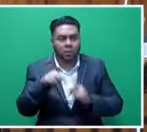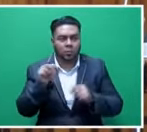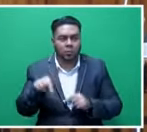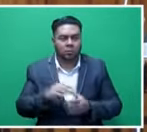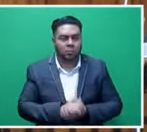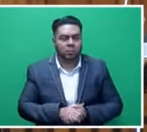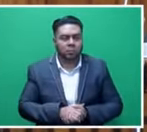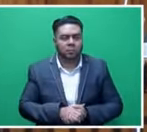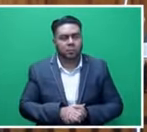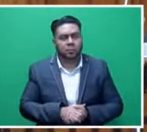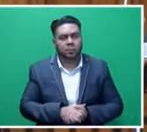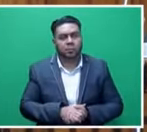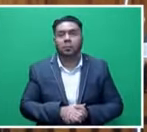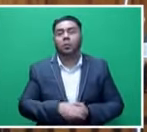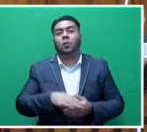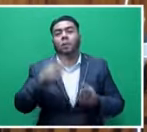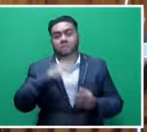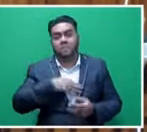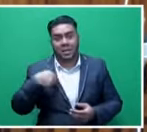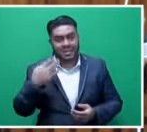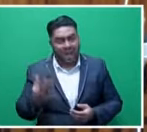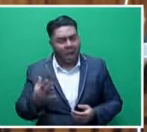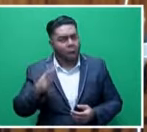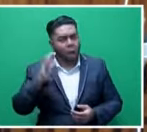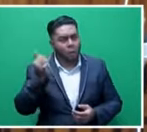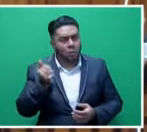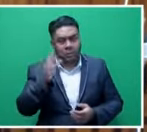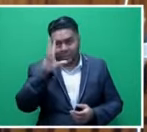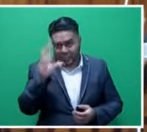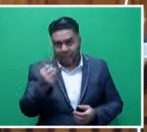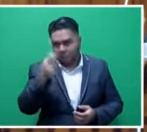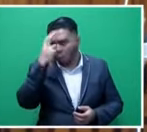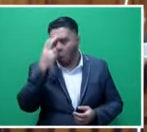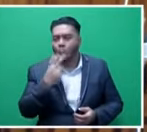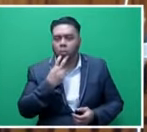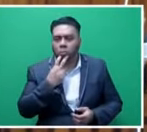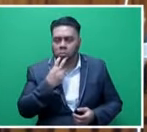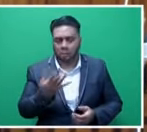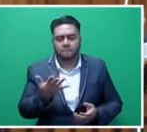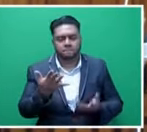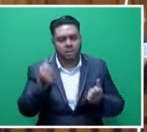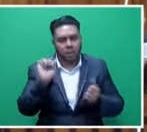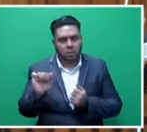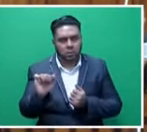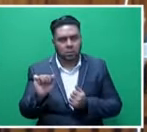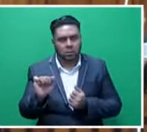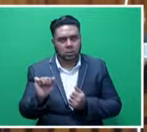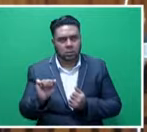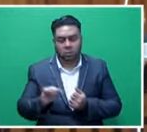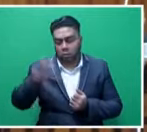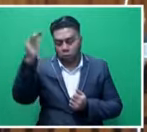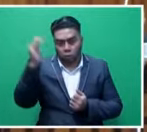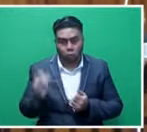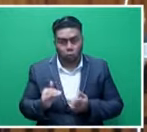Minister Akbar also highlighted the buses. Some of them, I know, are fairly old. We've reduced the duty, in fact, zero